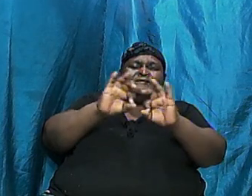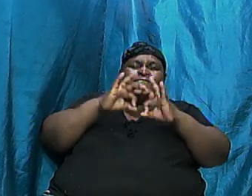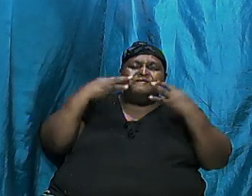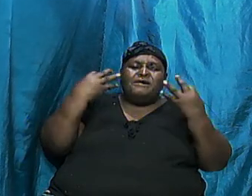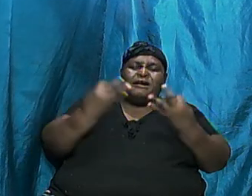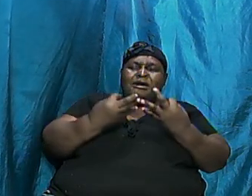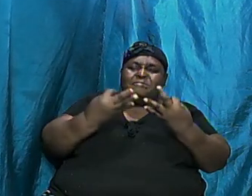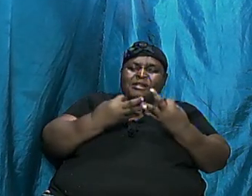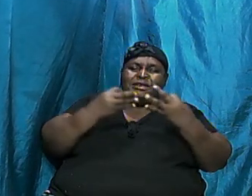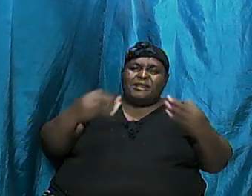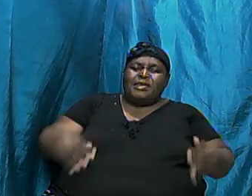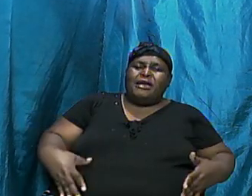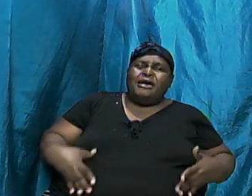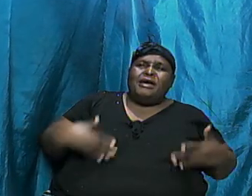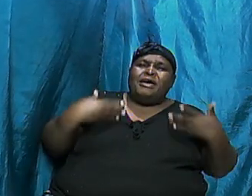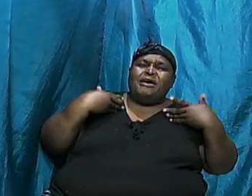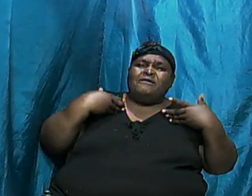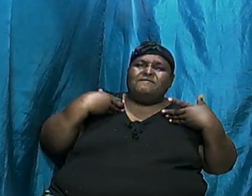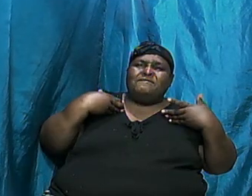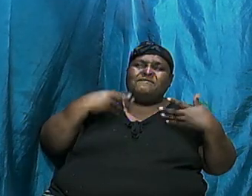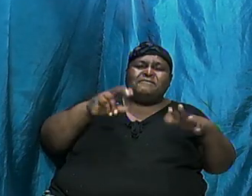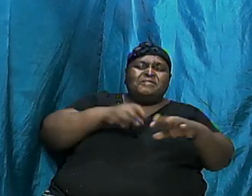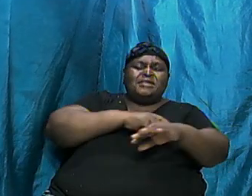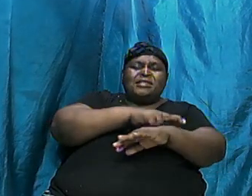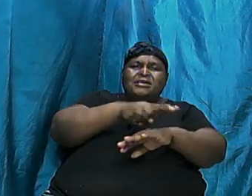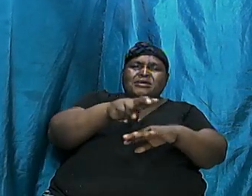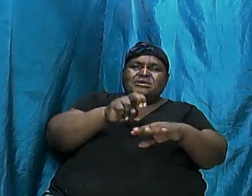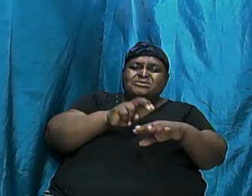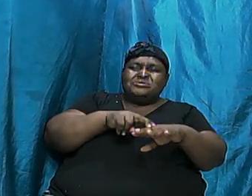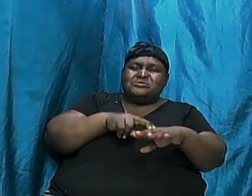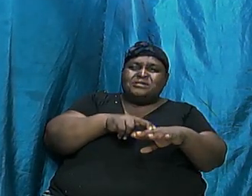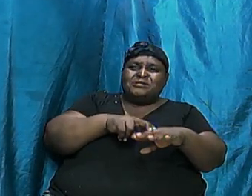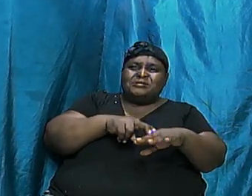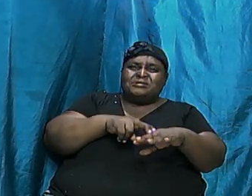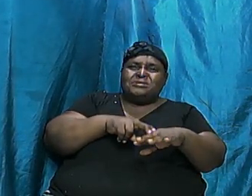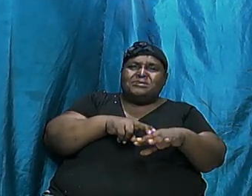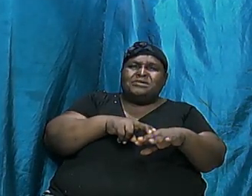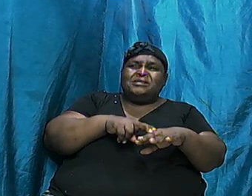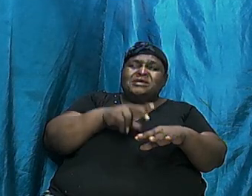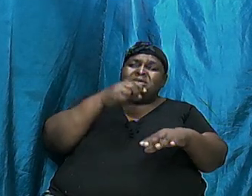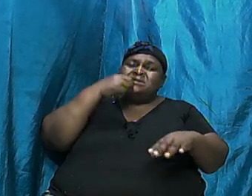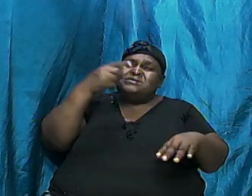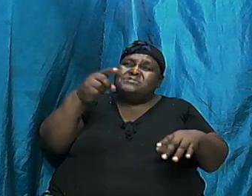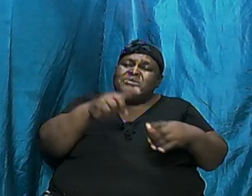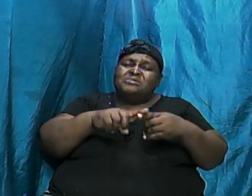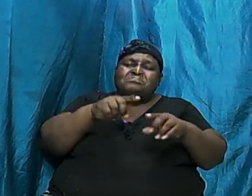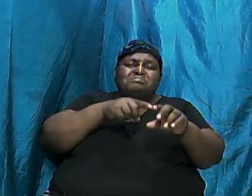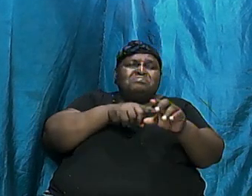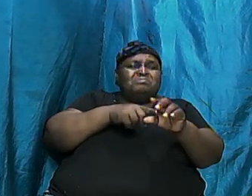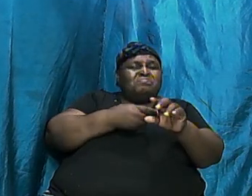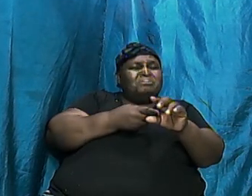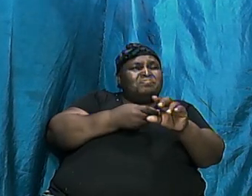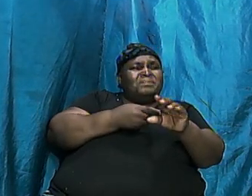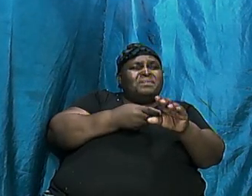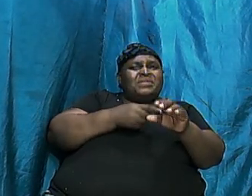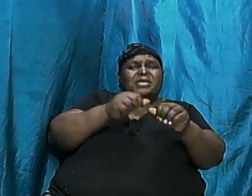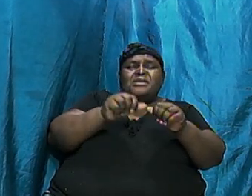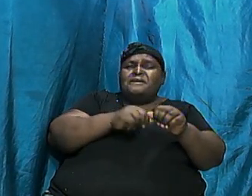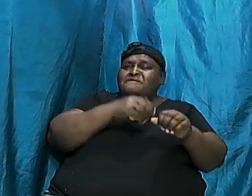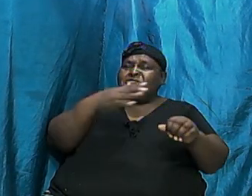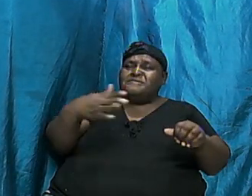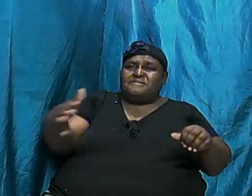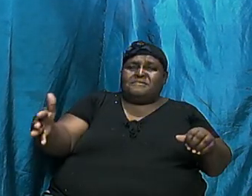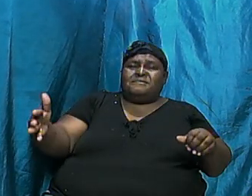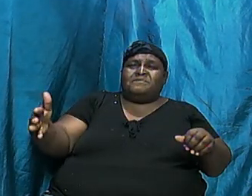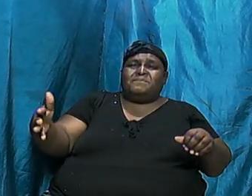civilization the beginning of nations so to speak it speaks to the beginning of everything